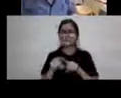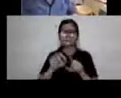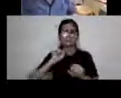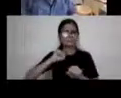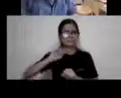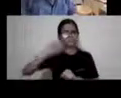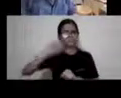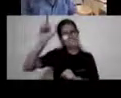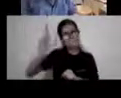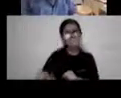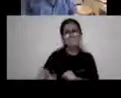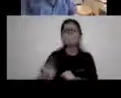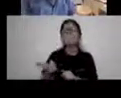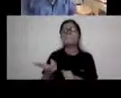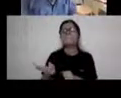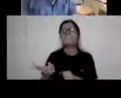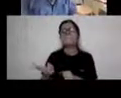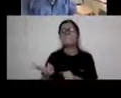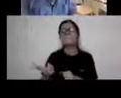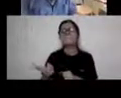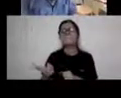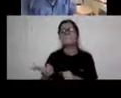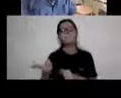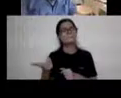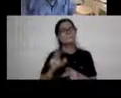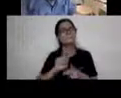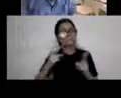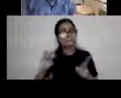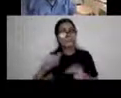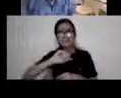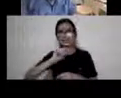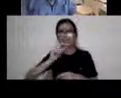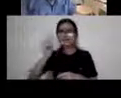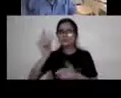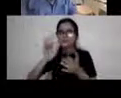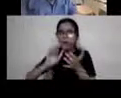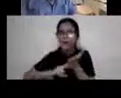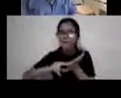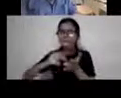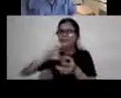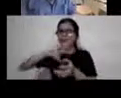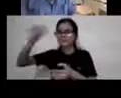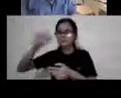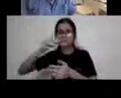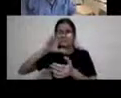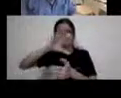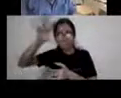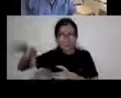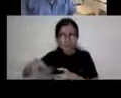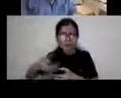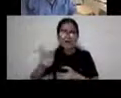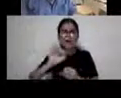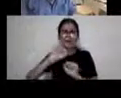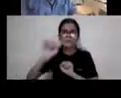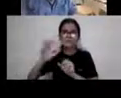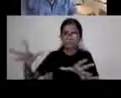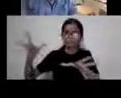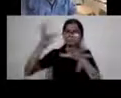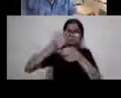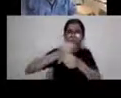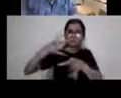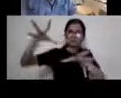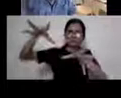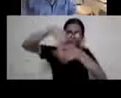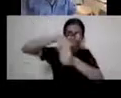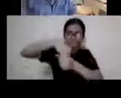who sort of post Vietnam war in the United States came together as well as certain